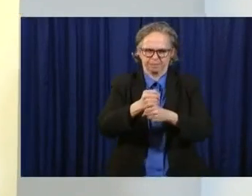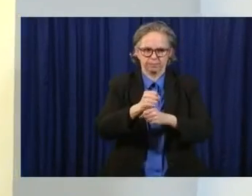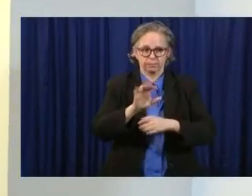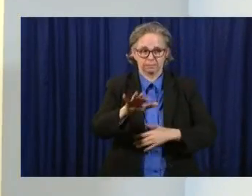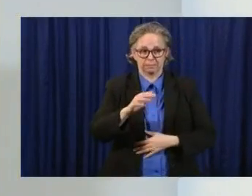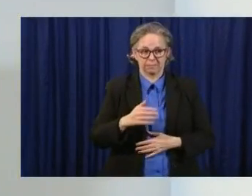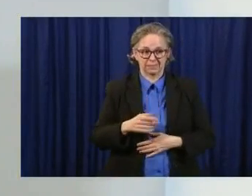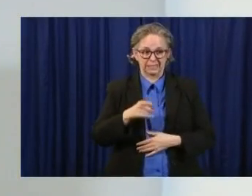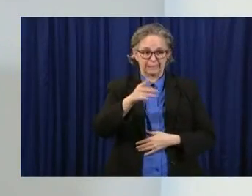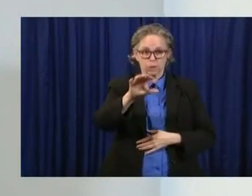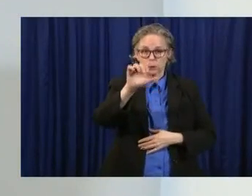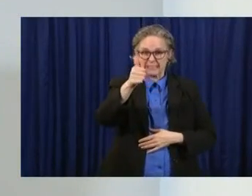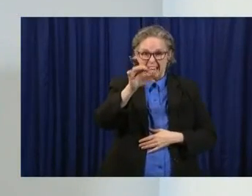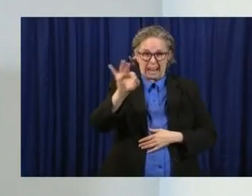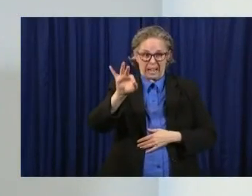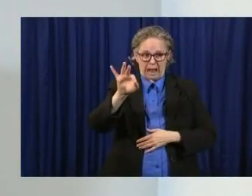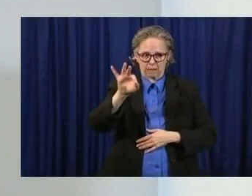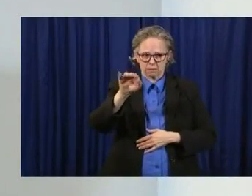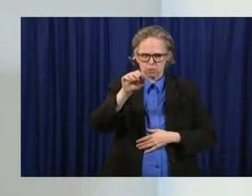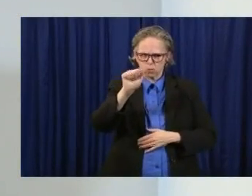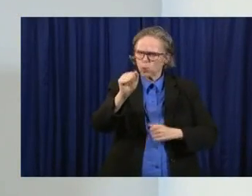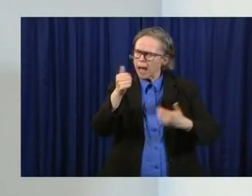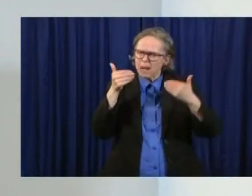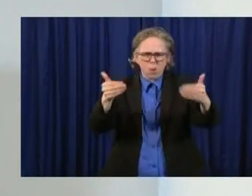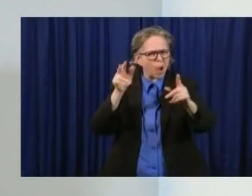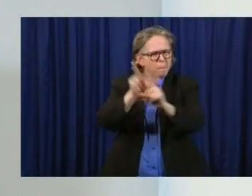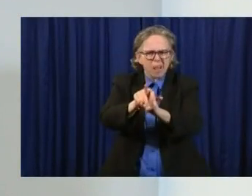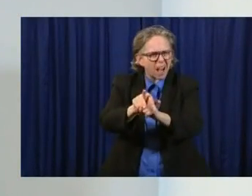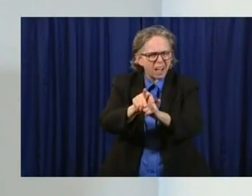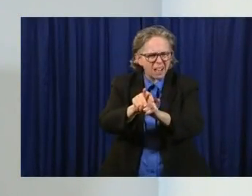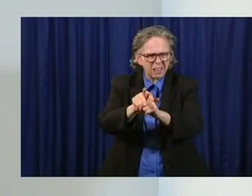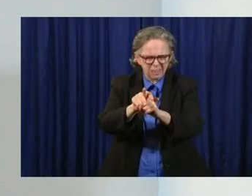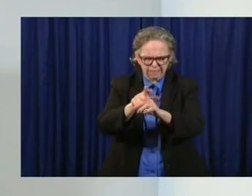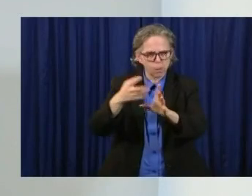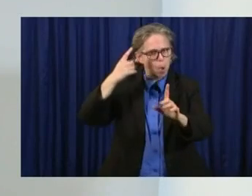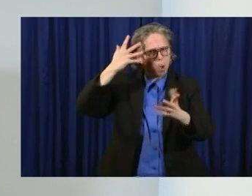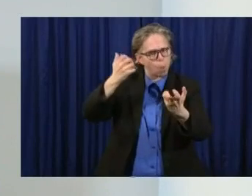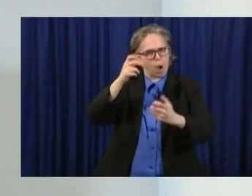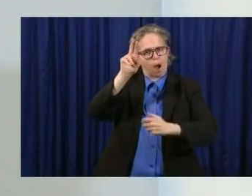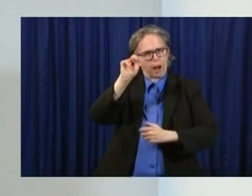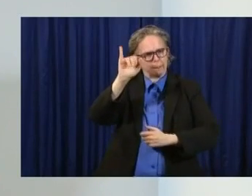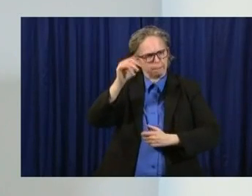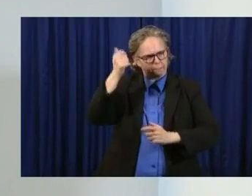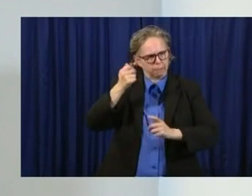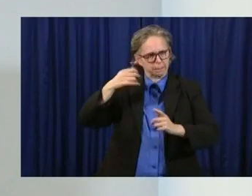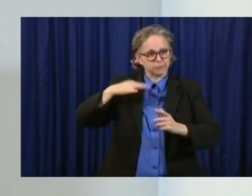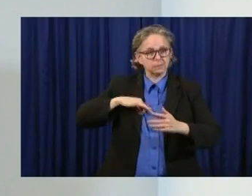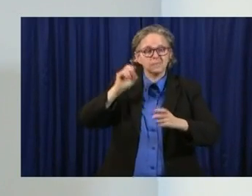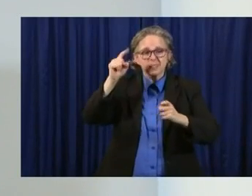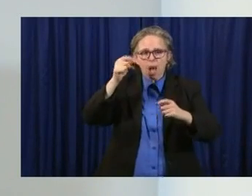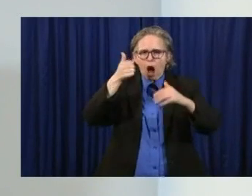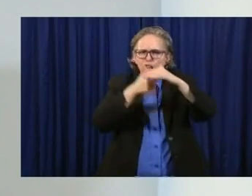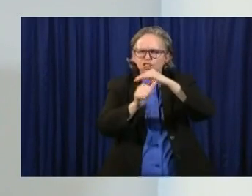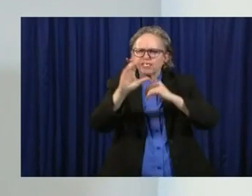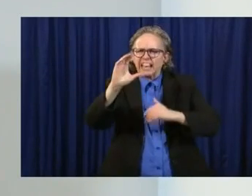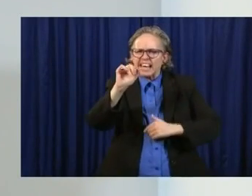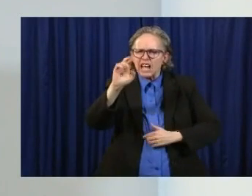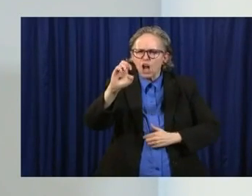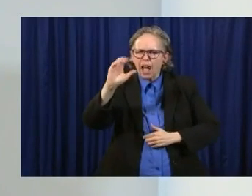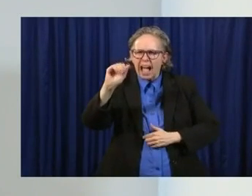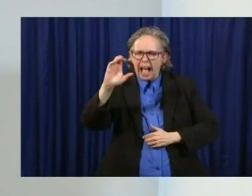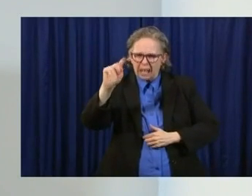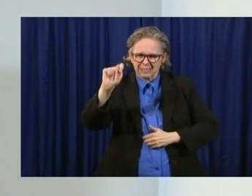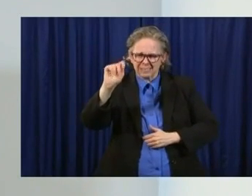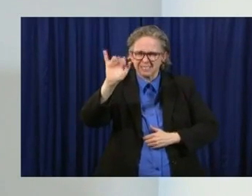apply for the benefits that you would get under the CARES Act. The CARES Act did provide